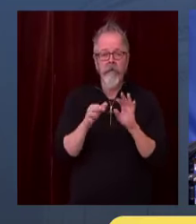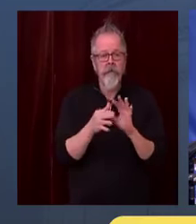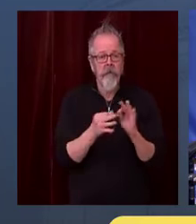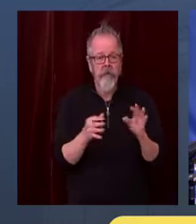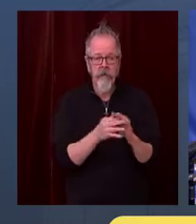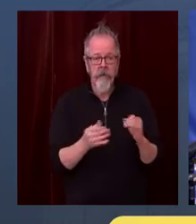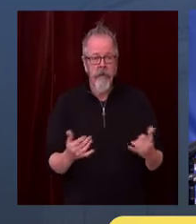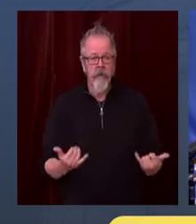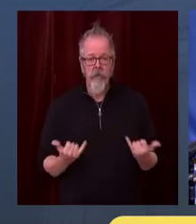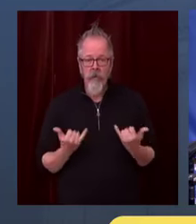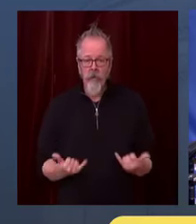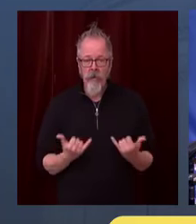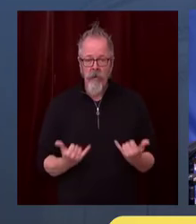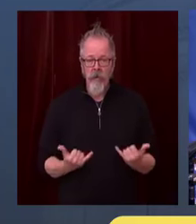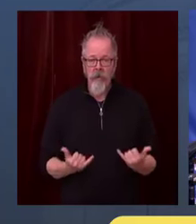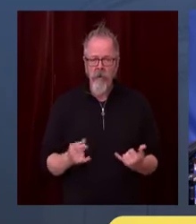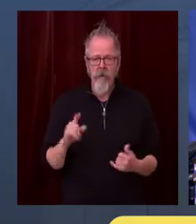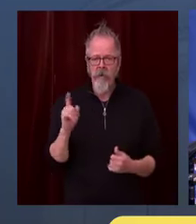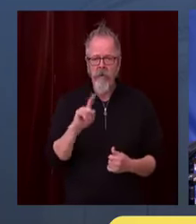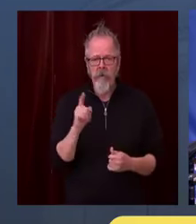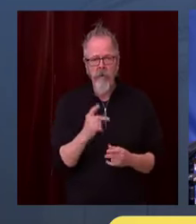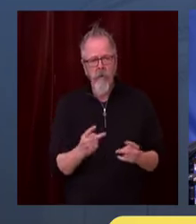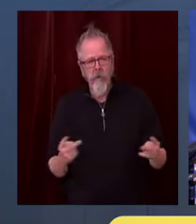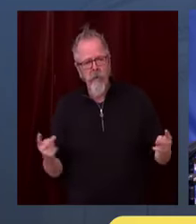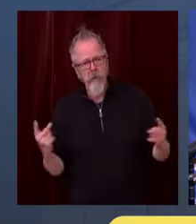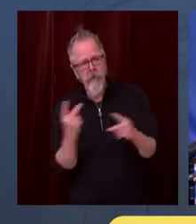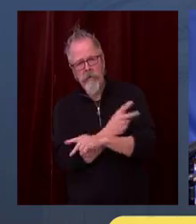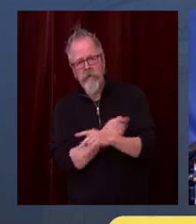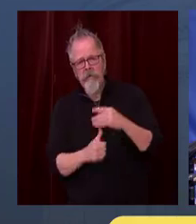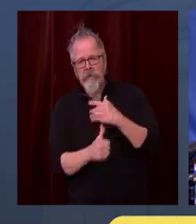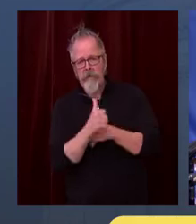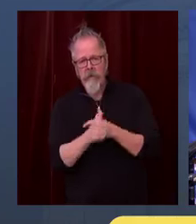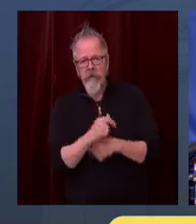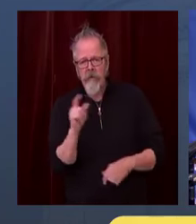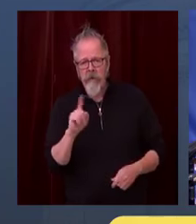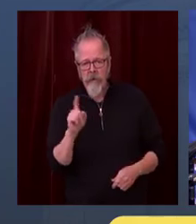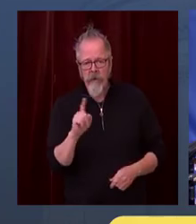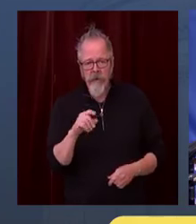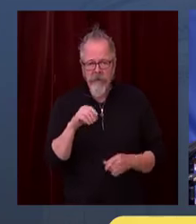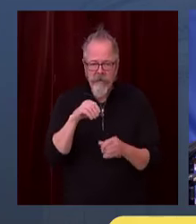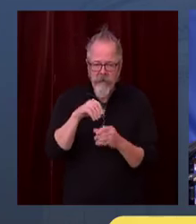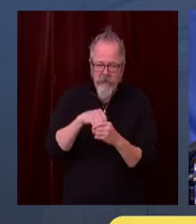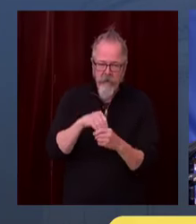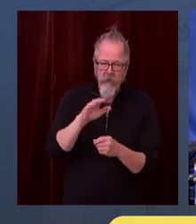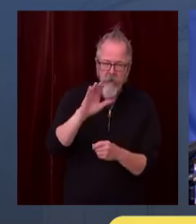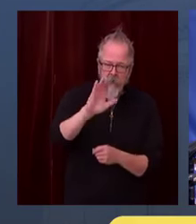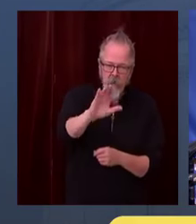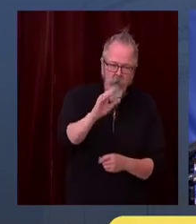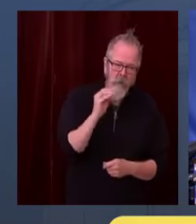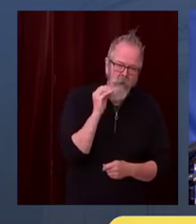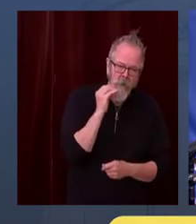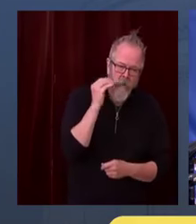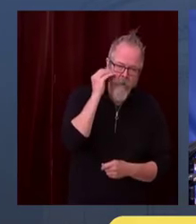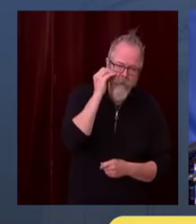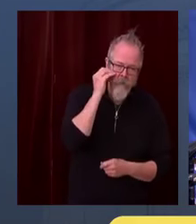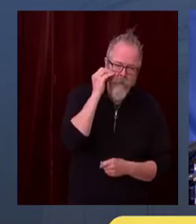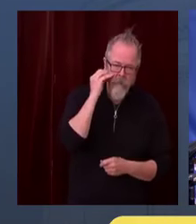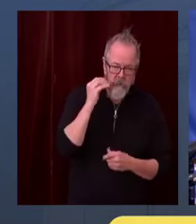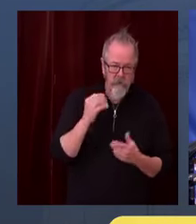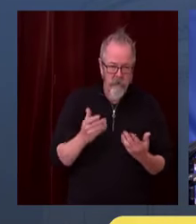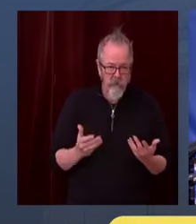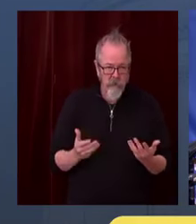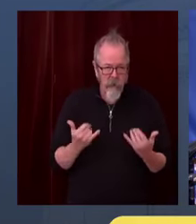chairs, at our dining room tables. Because these are the places we're going to more often where we love to